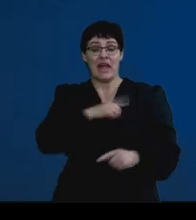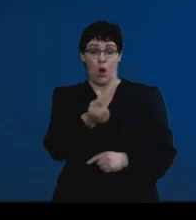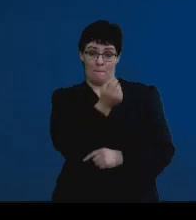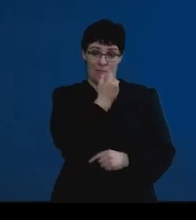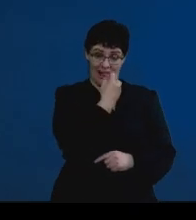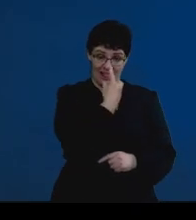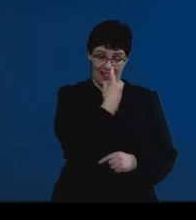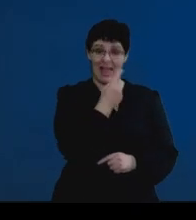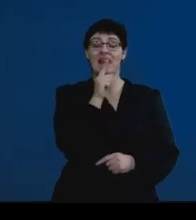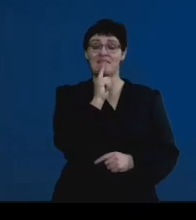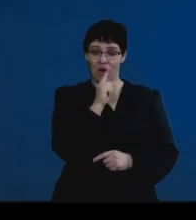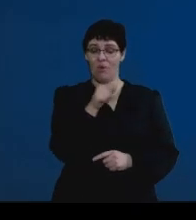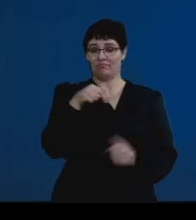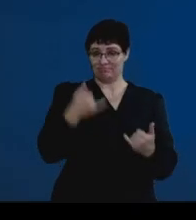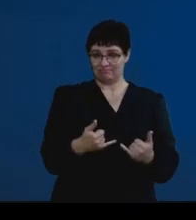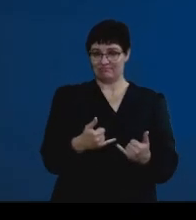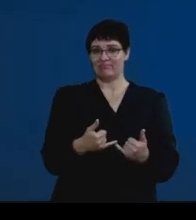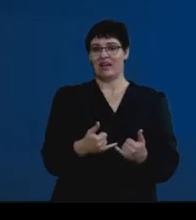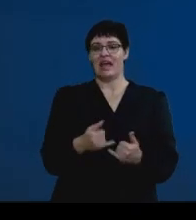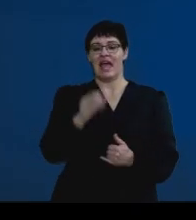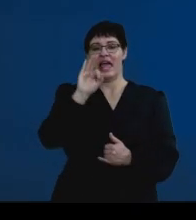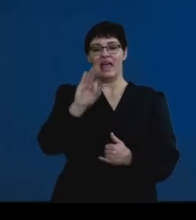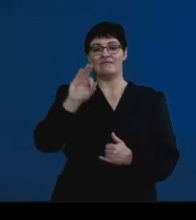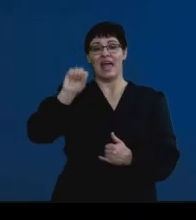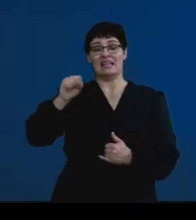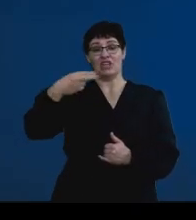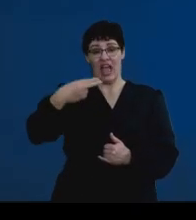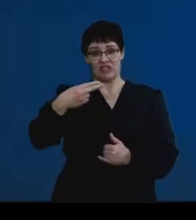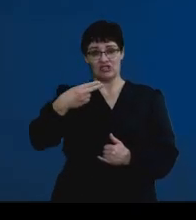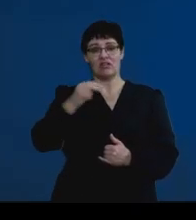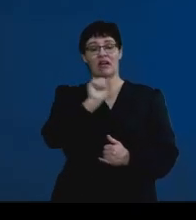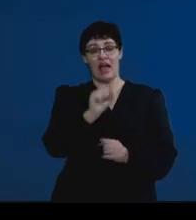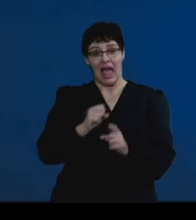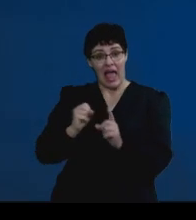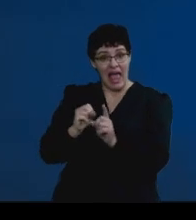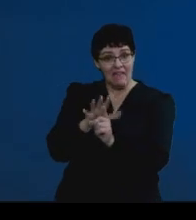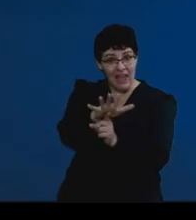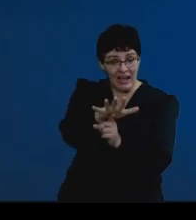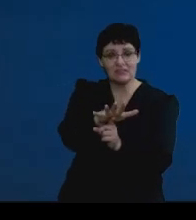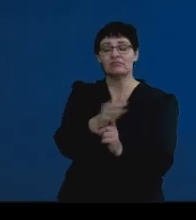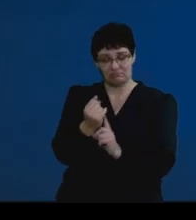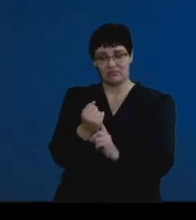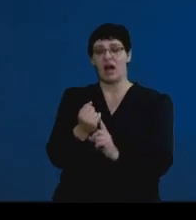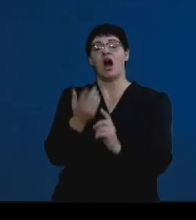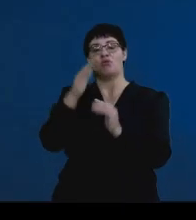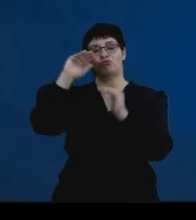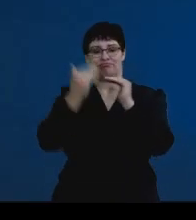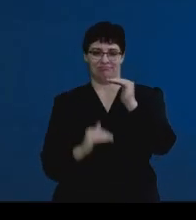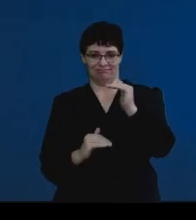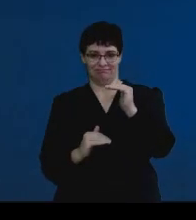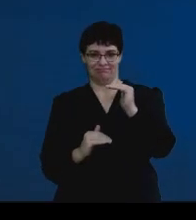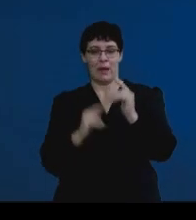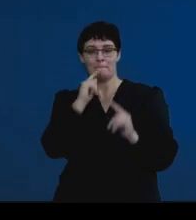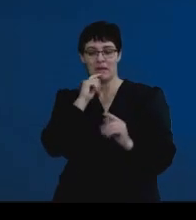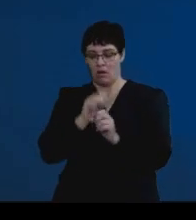or it reduces the effect of FSH. And hence, the process of development of a follicle does not